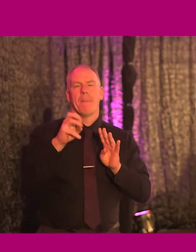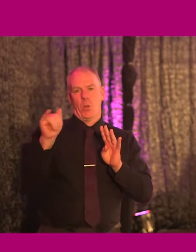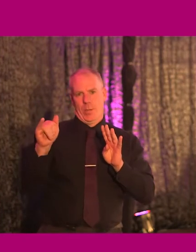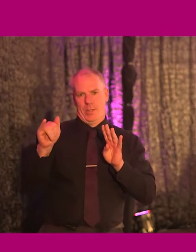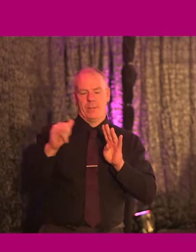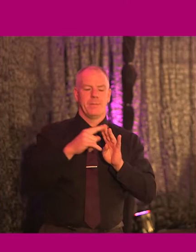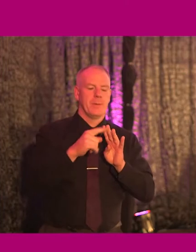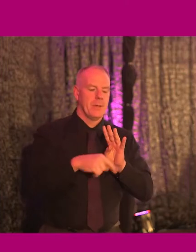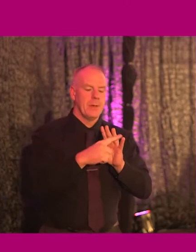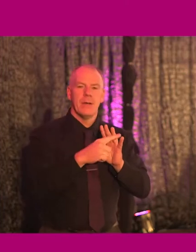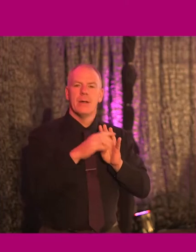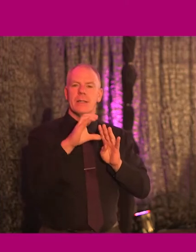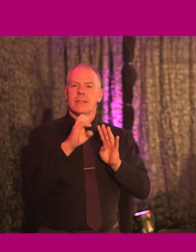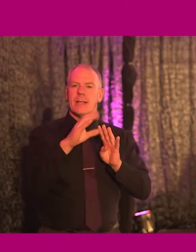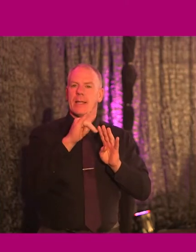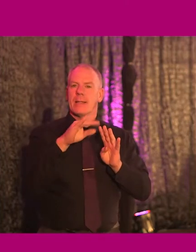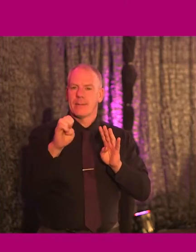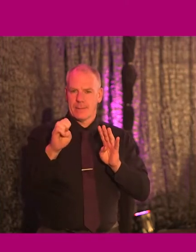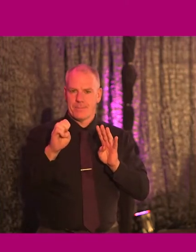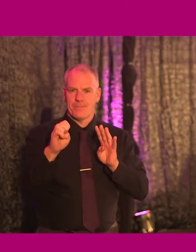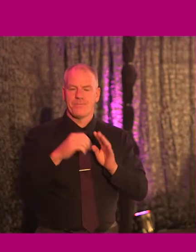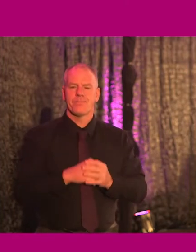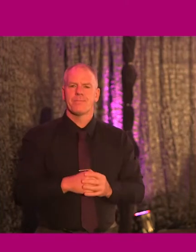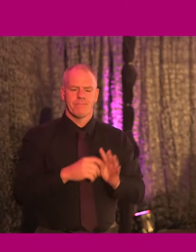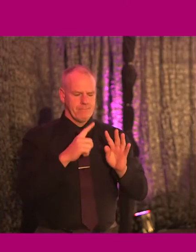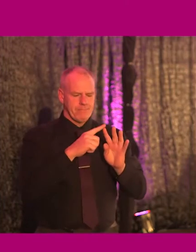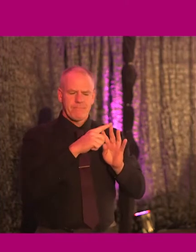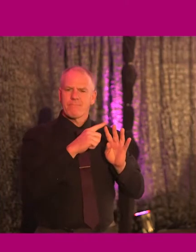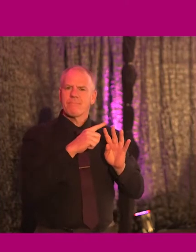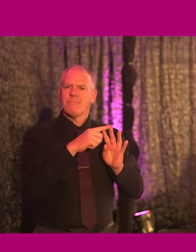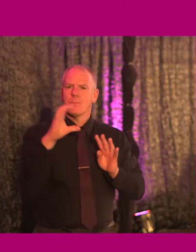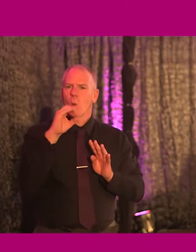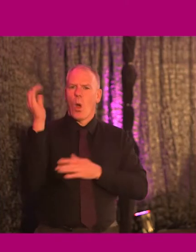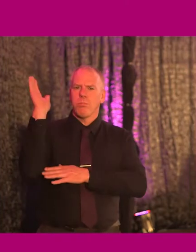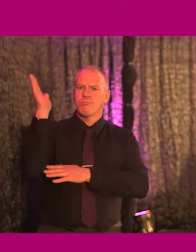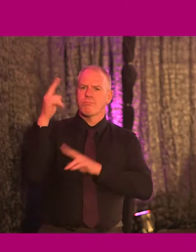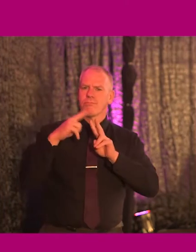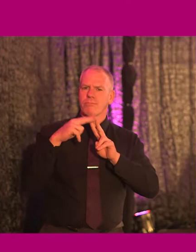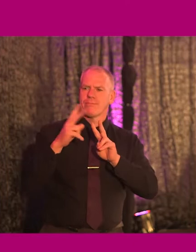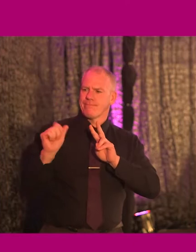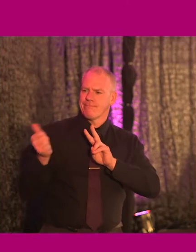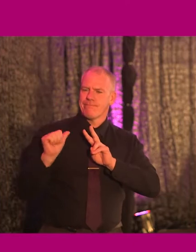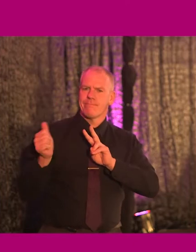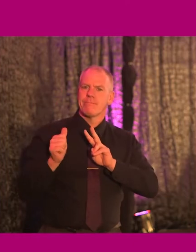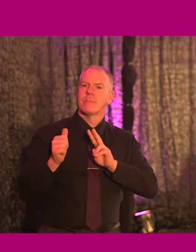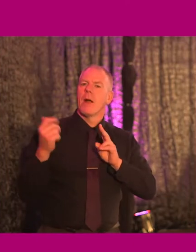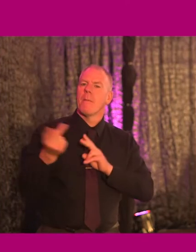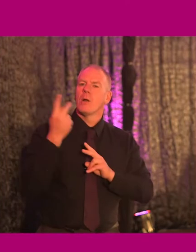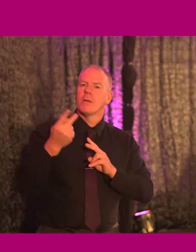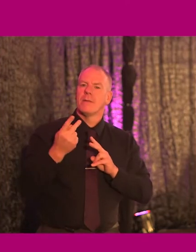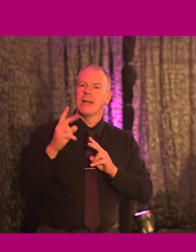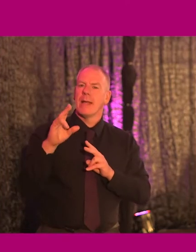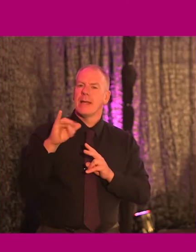and Selina Bonny. So, Claire and Katie are co-presenting and have partnered on the India Buildings in Liverpool,